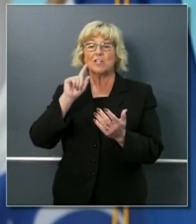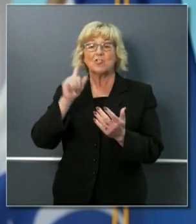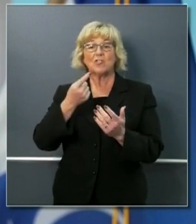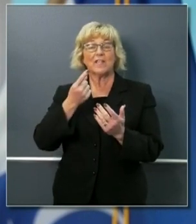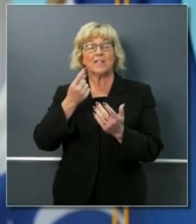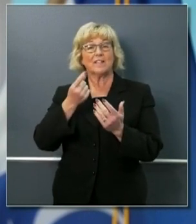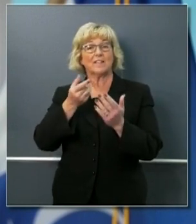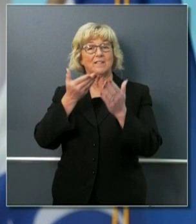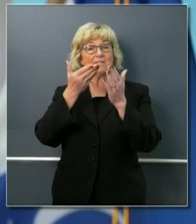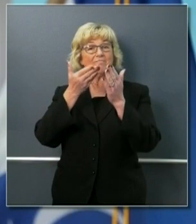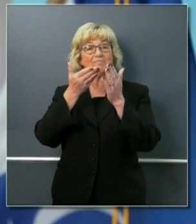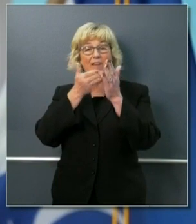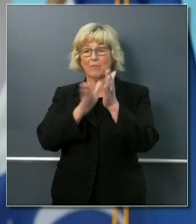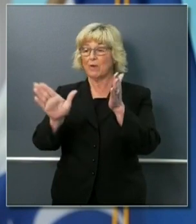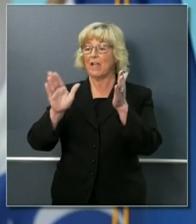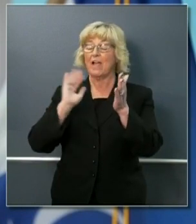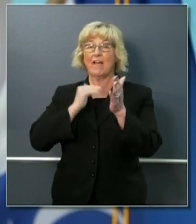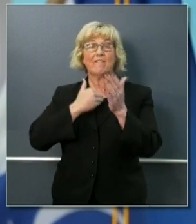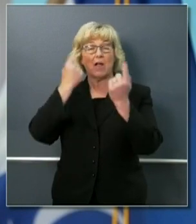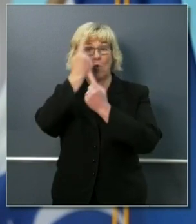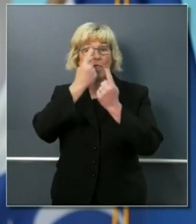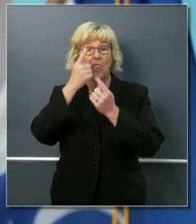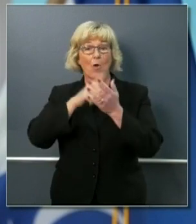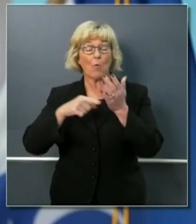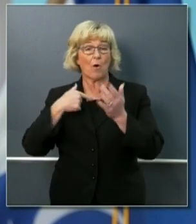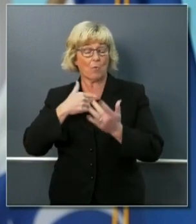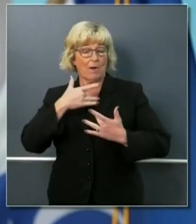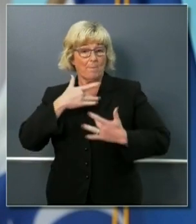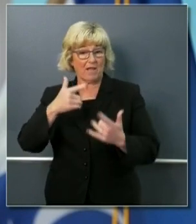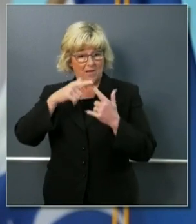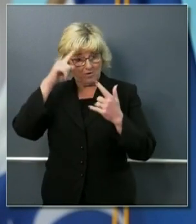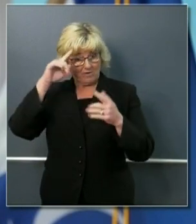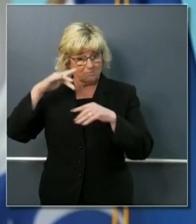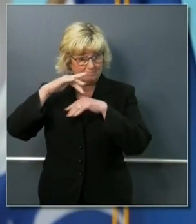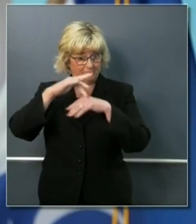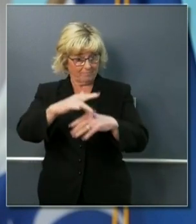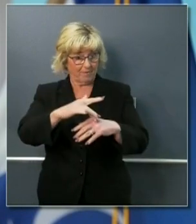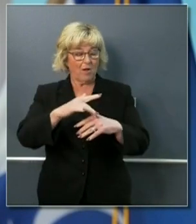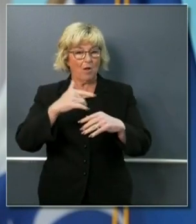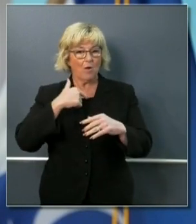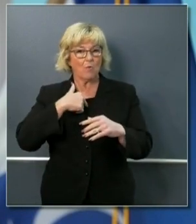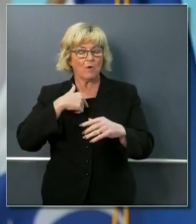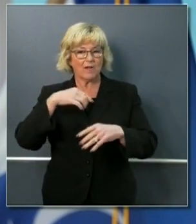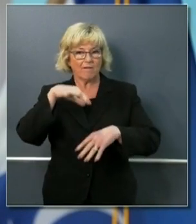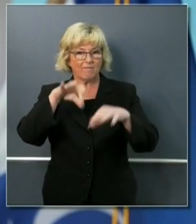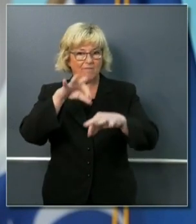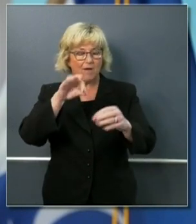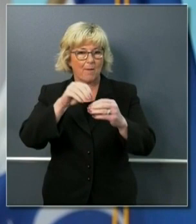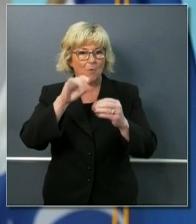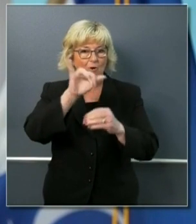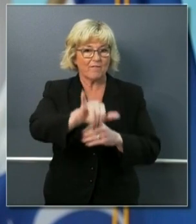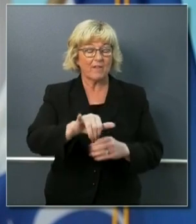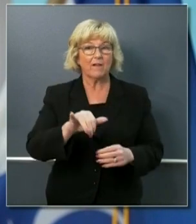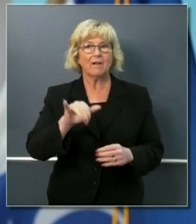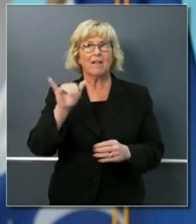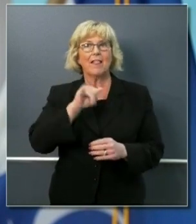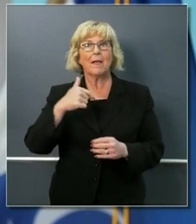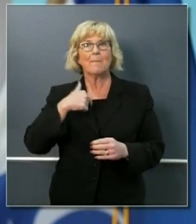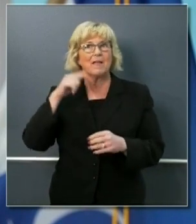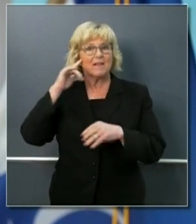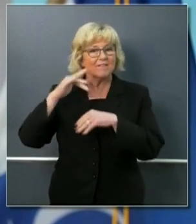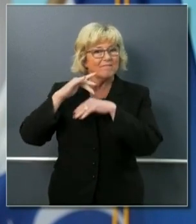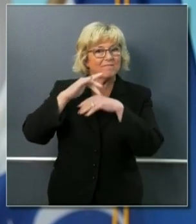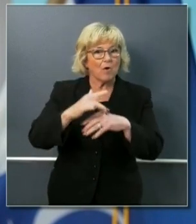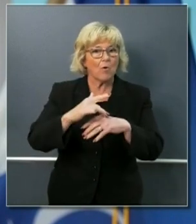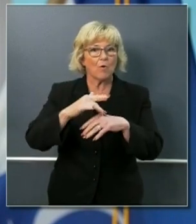of our consistent thoughts whatever we tend to focus on we find more of and if you're like me you're focused